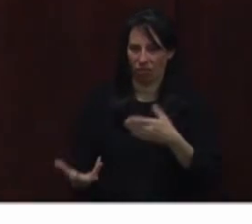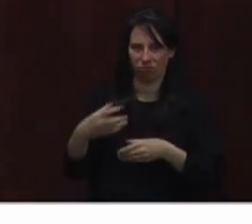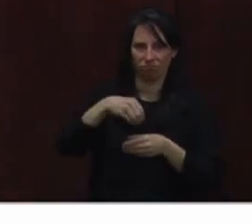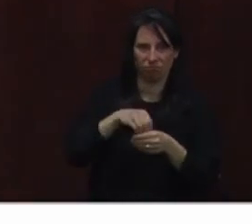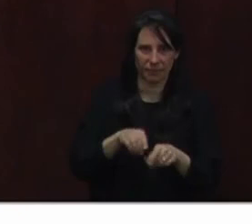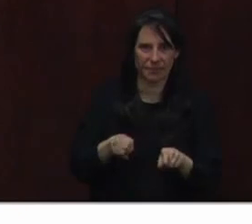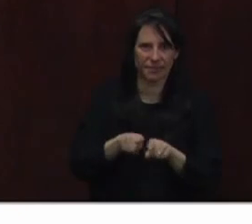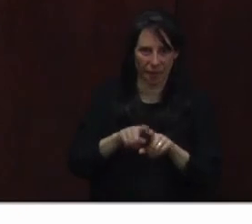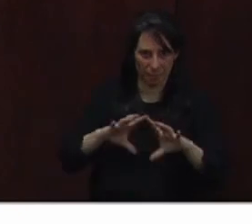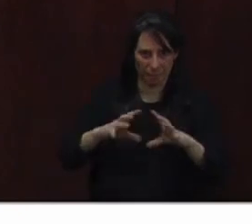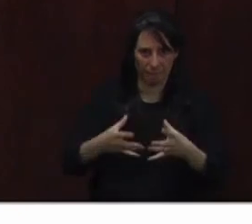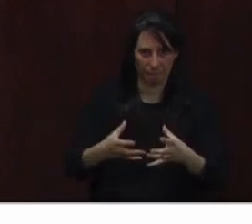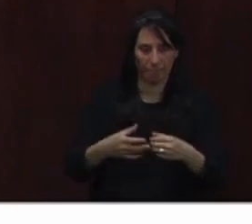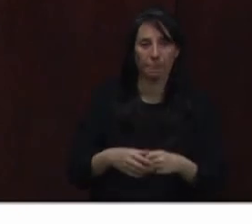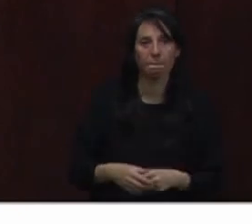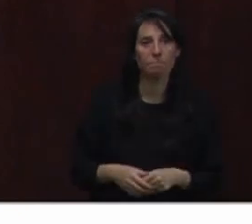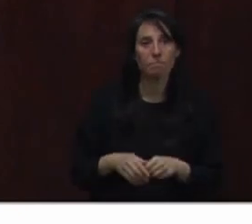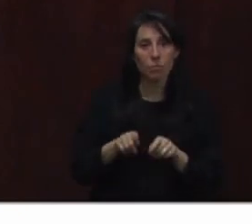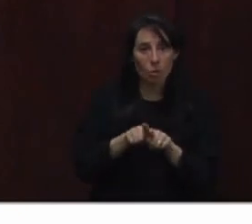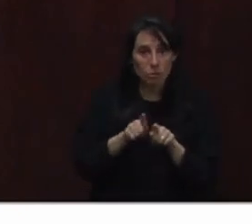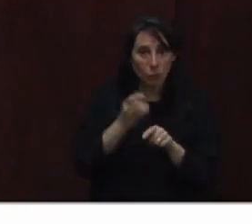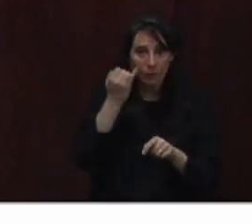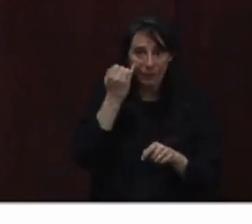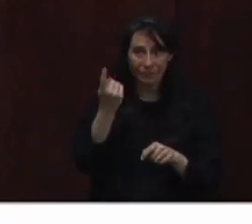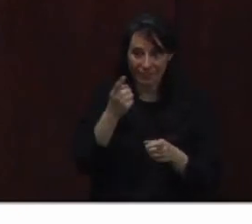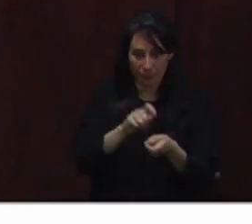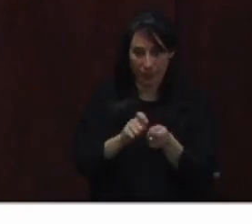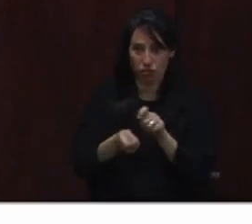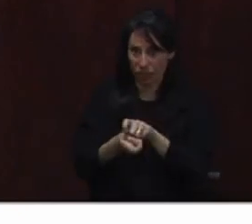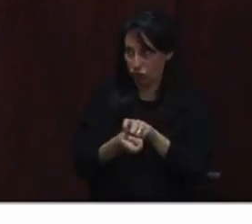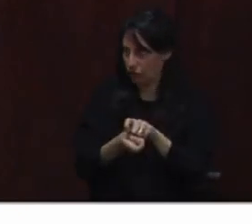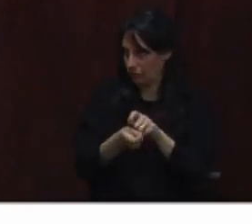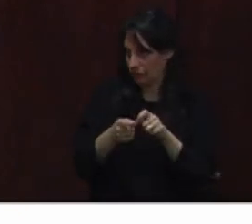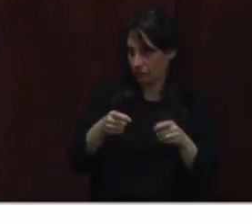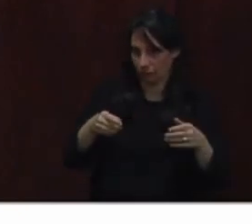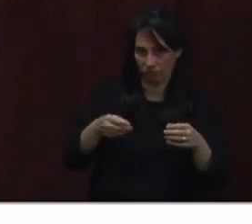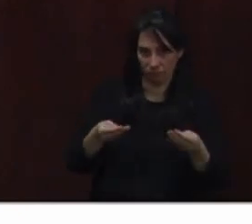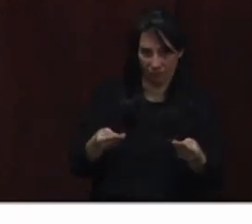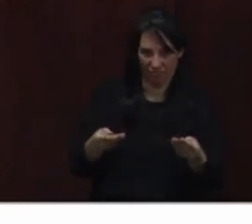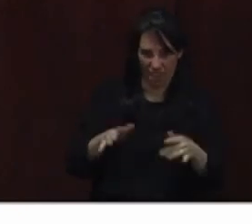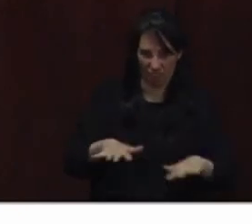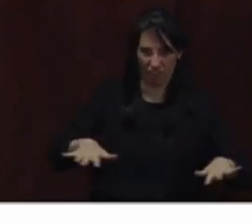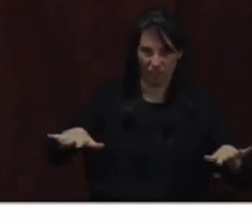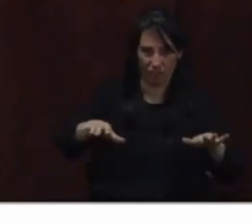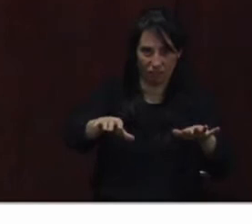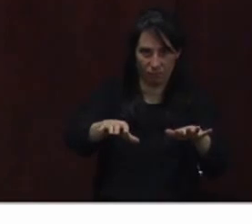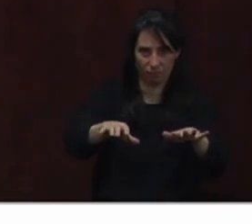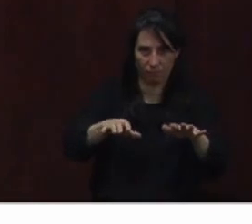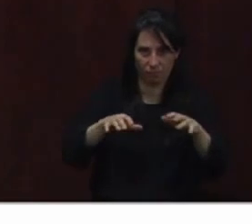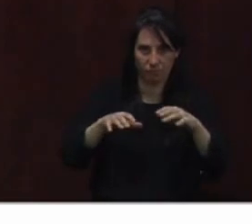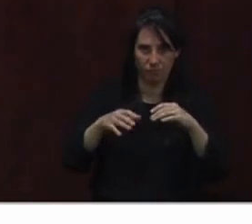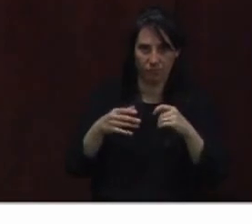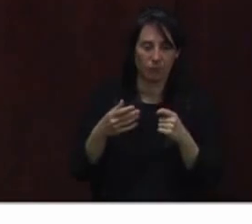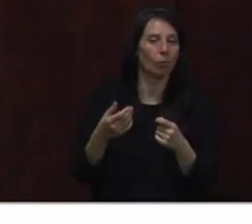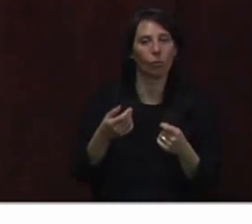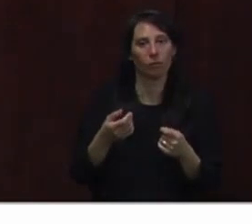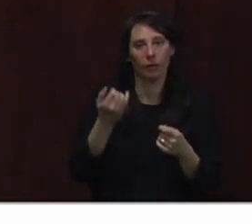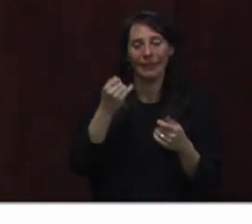Also, if we have internal configuration changes at a current site, it makes it really easy for us to do that on our own instead of having to have massive equipment out.